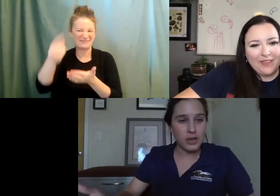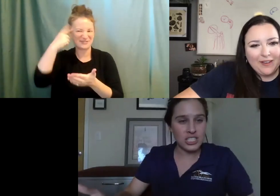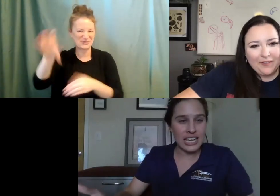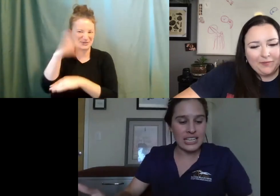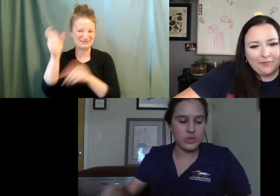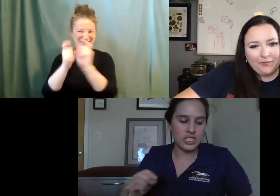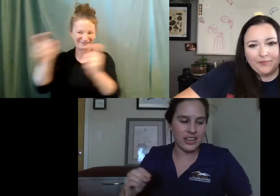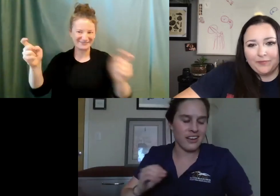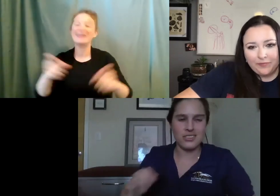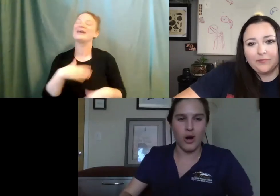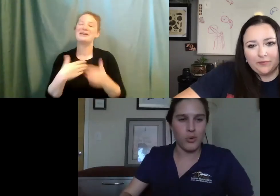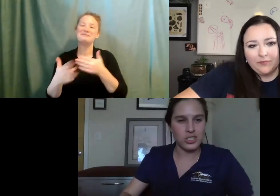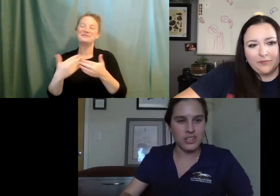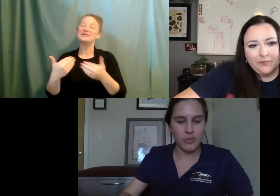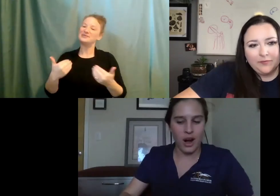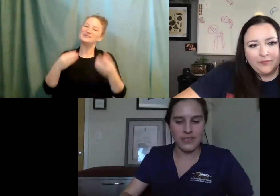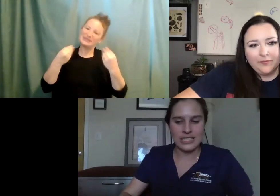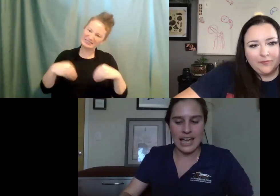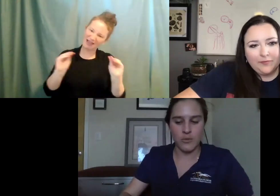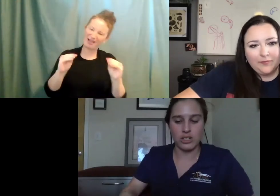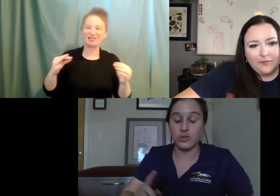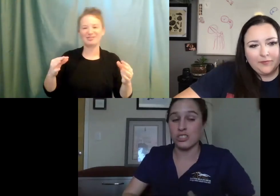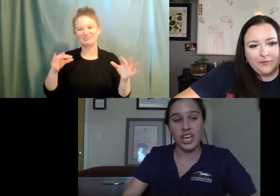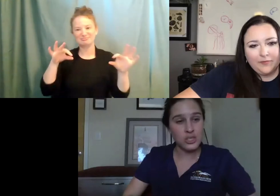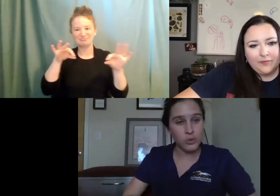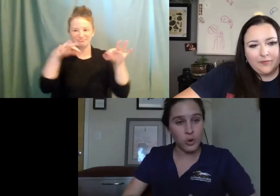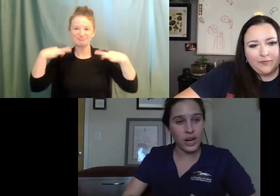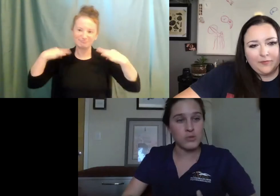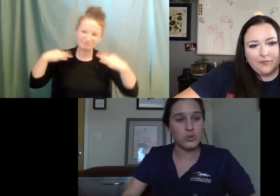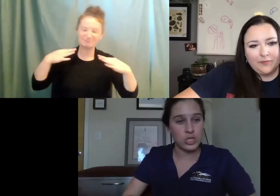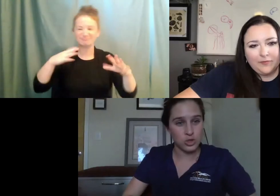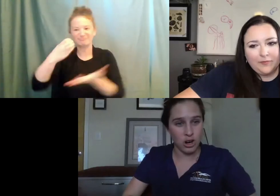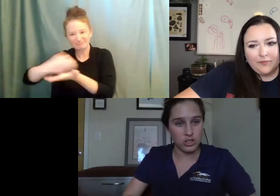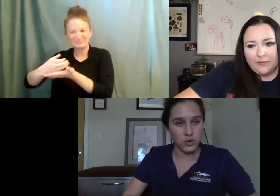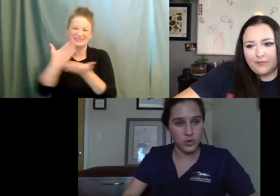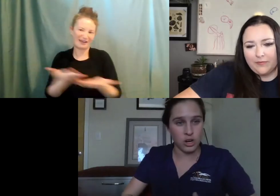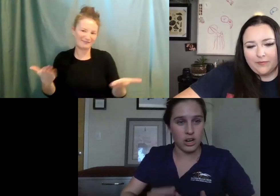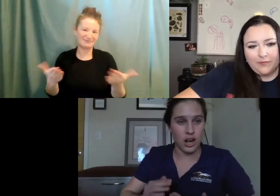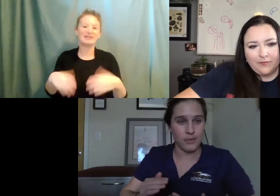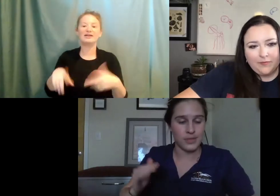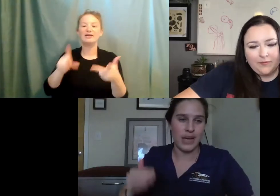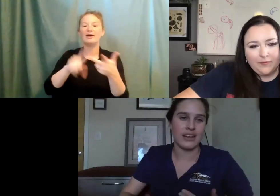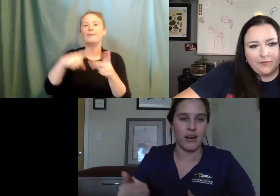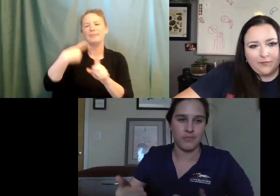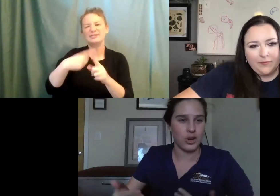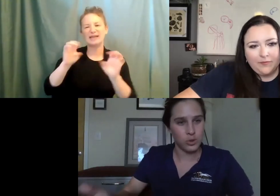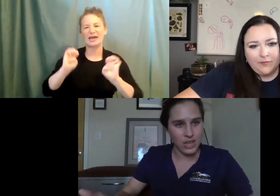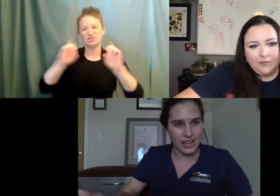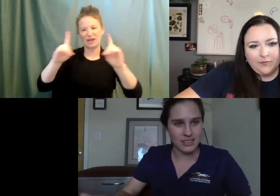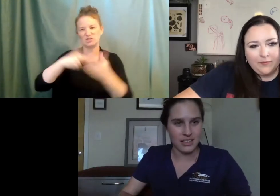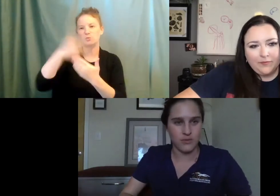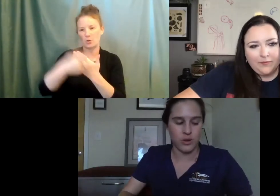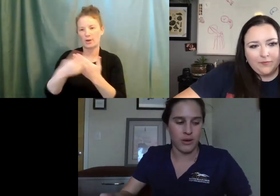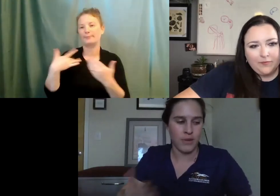but we do sell merchandise, which is like a small portion of our profits. And we also do education programs, which we do charge for, um, depending on, you know,